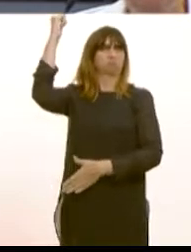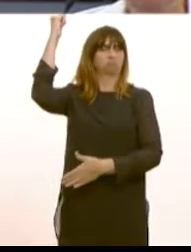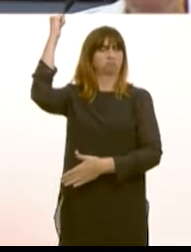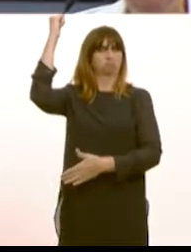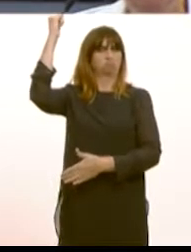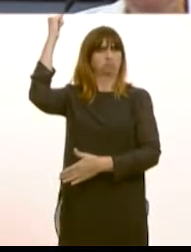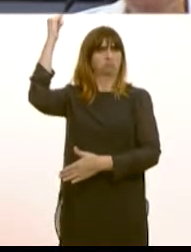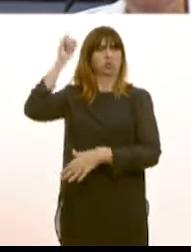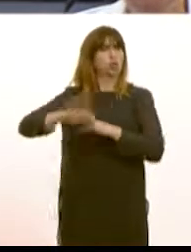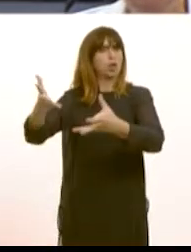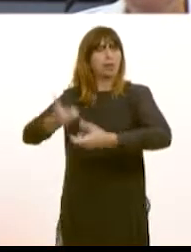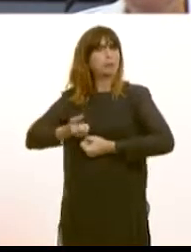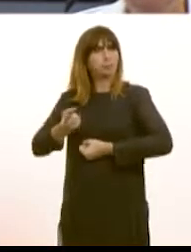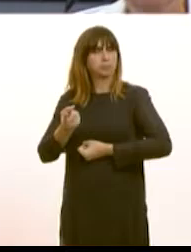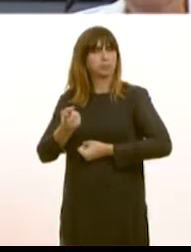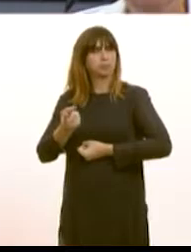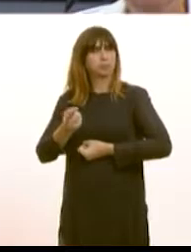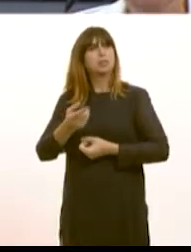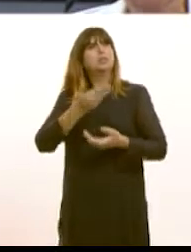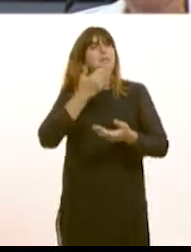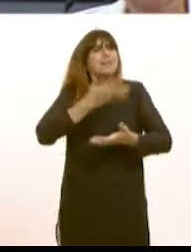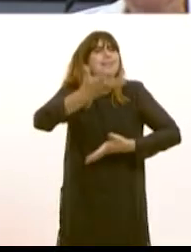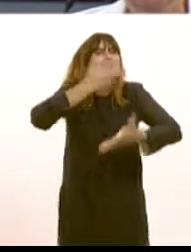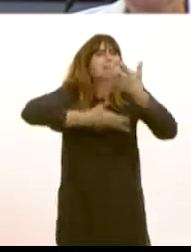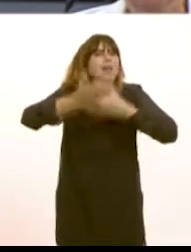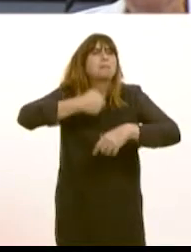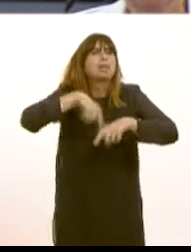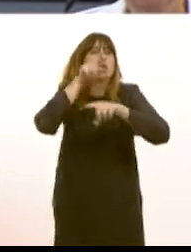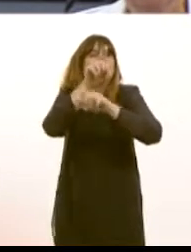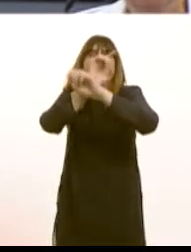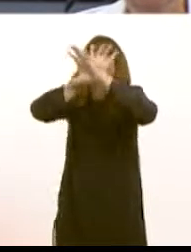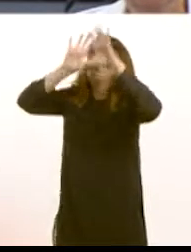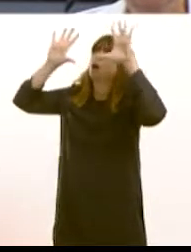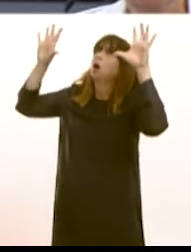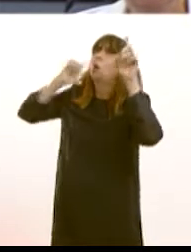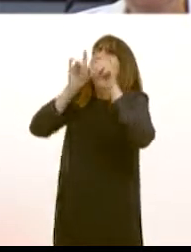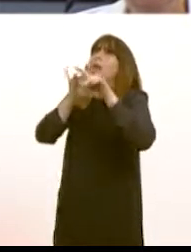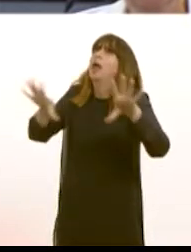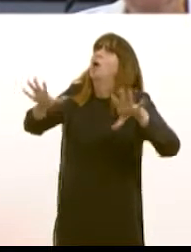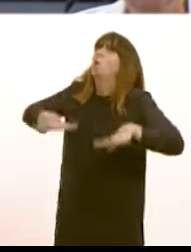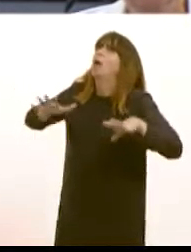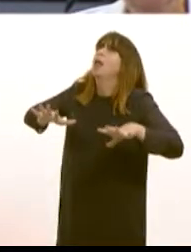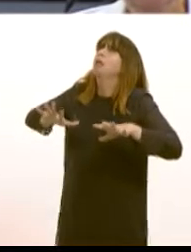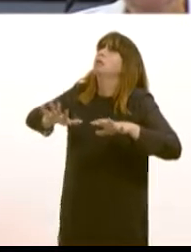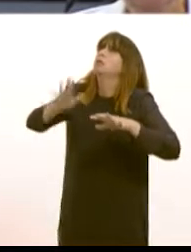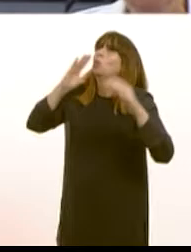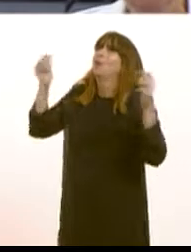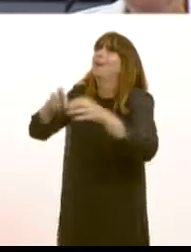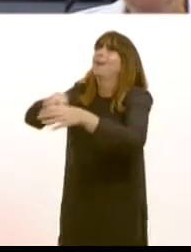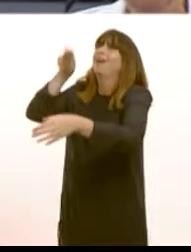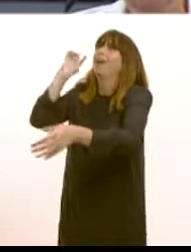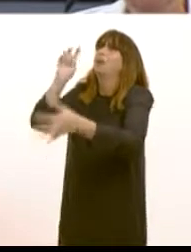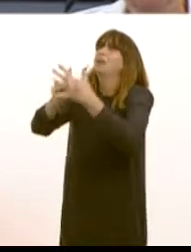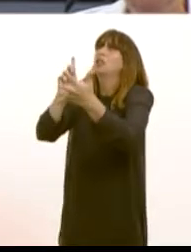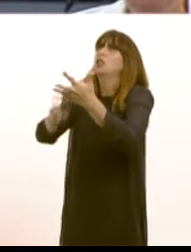to you for that comprehensive, detailed, inspiring vision of what Wales looks like after we leave the European